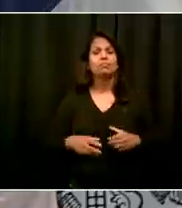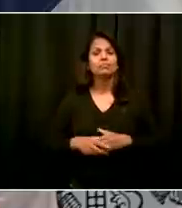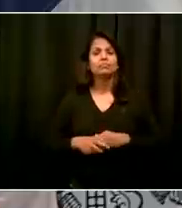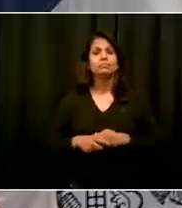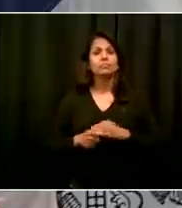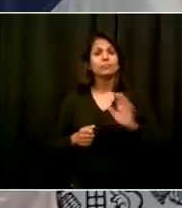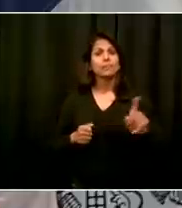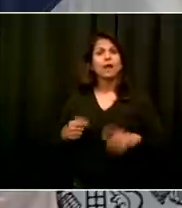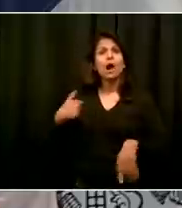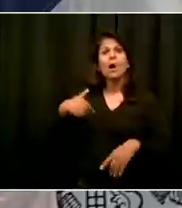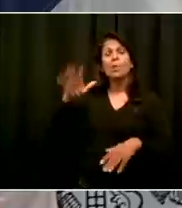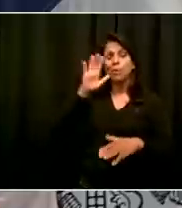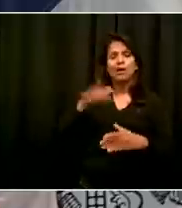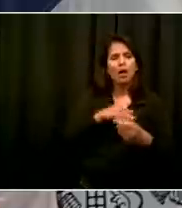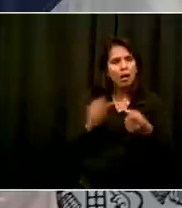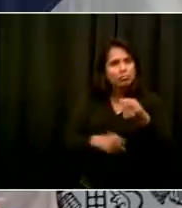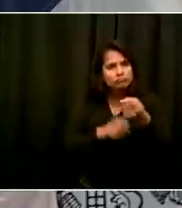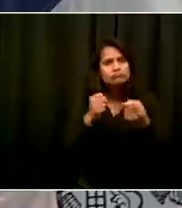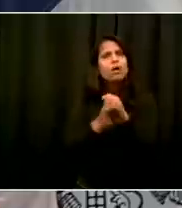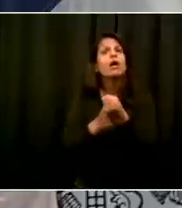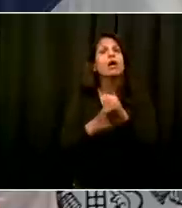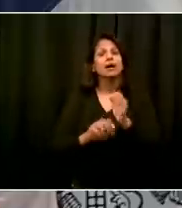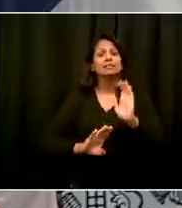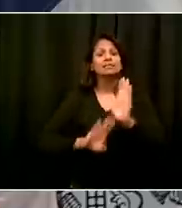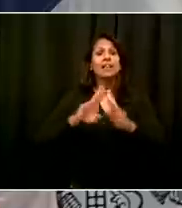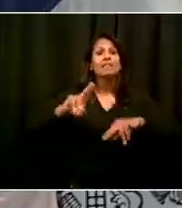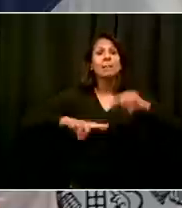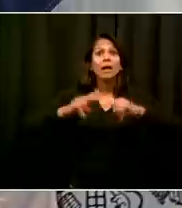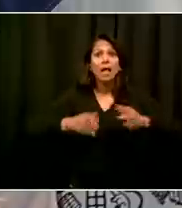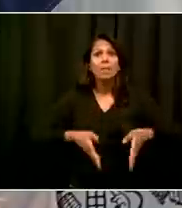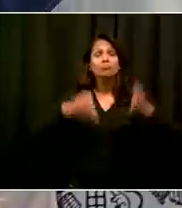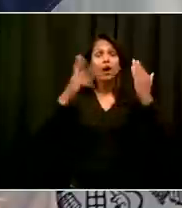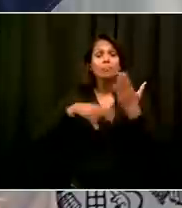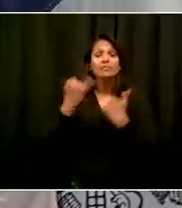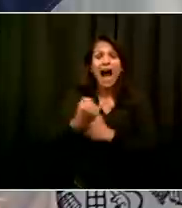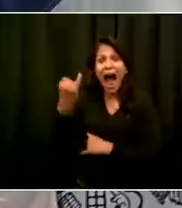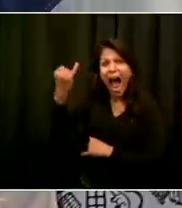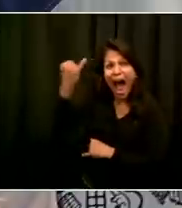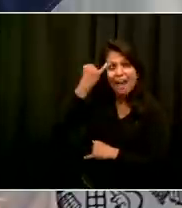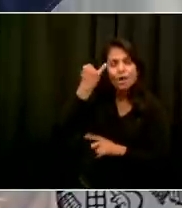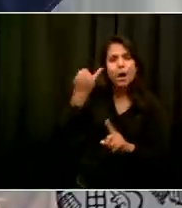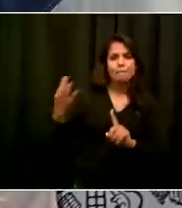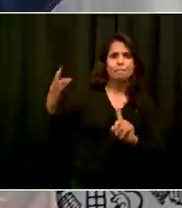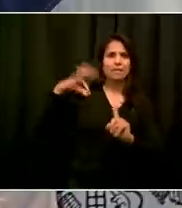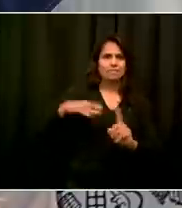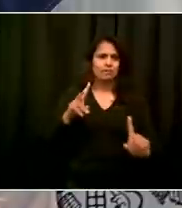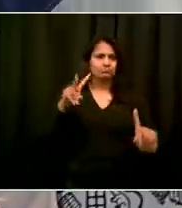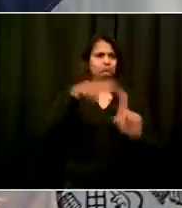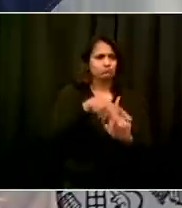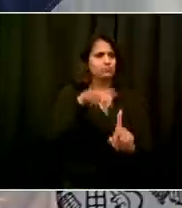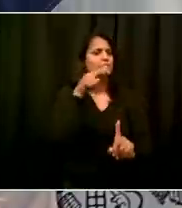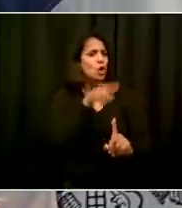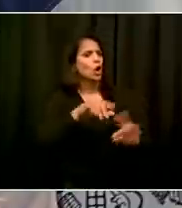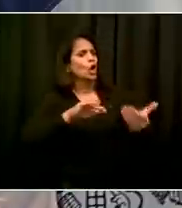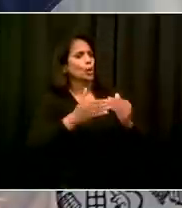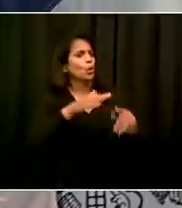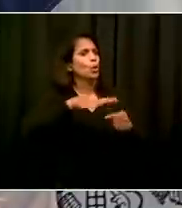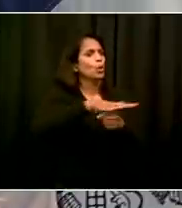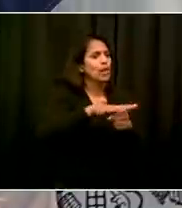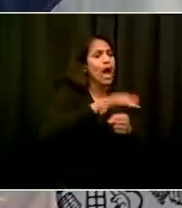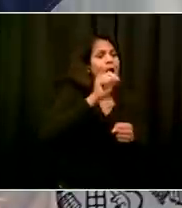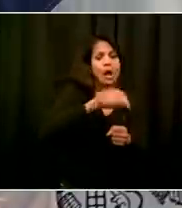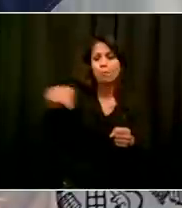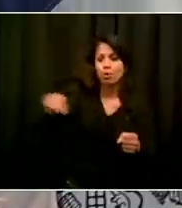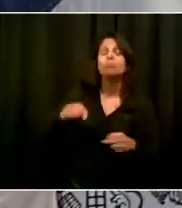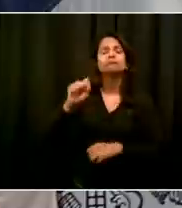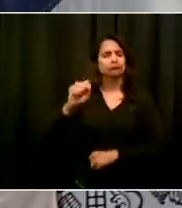with all developers. We're going to demand community benefits, demand maximum affordable housing, demand local hiring right now. can only be done